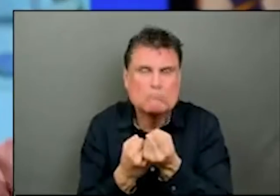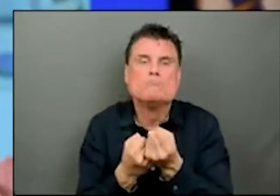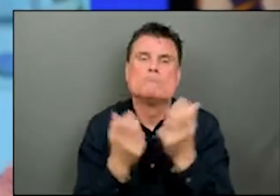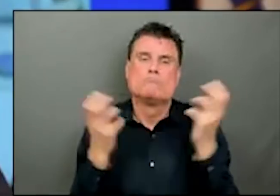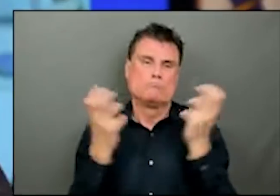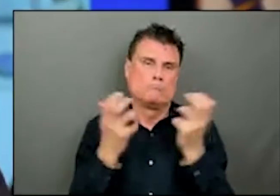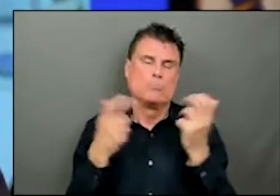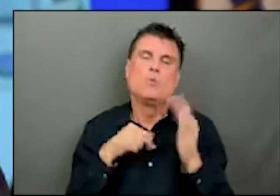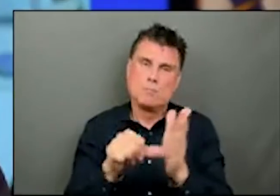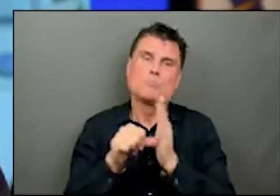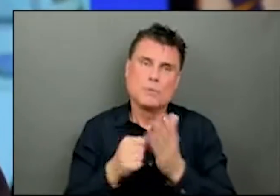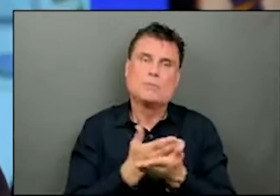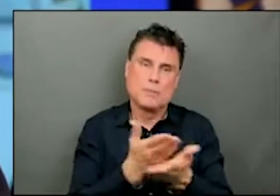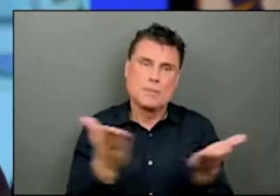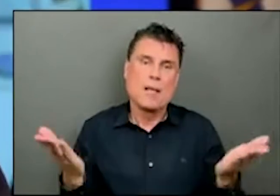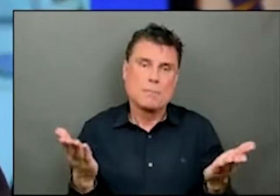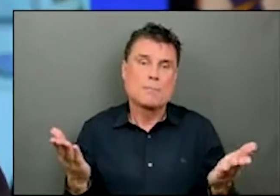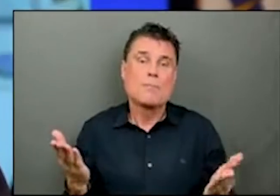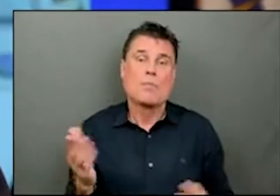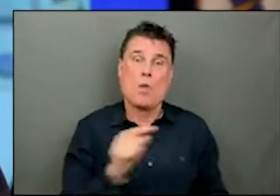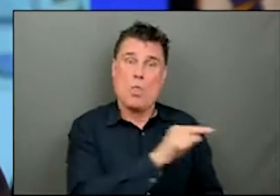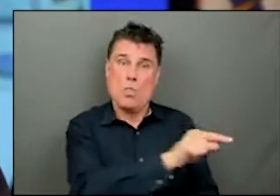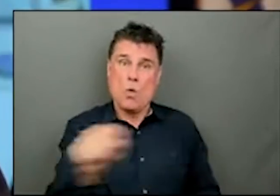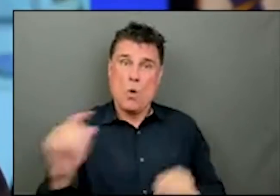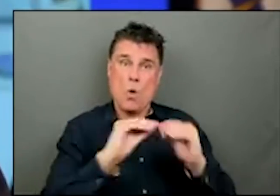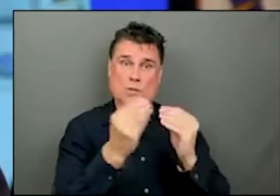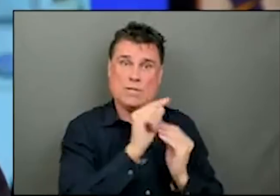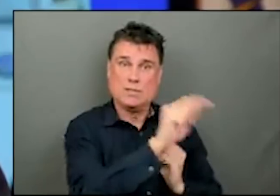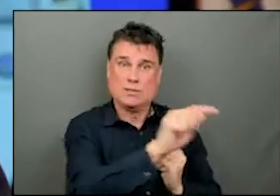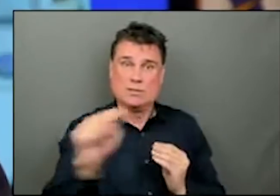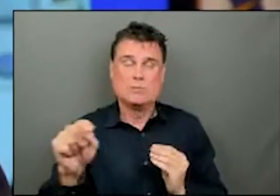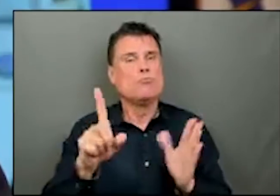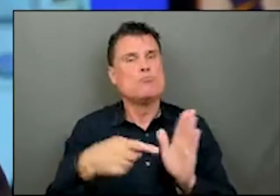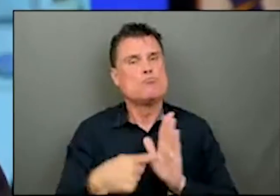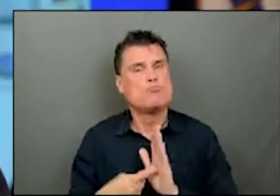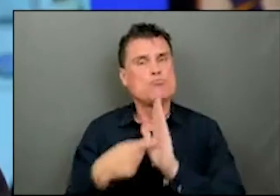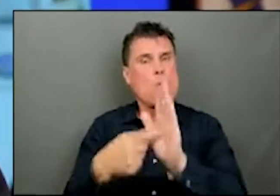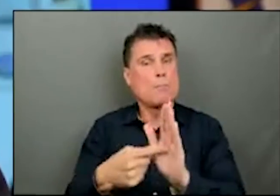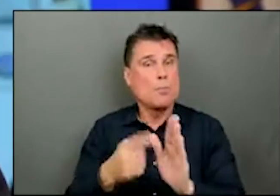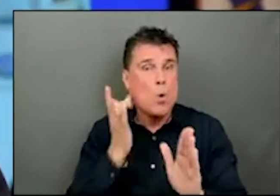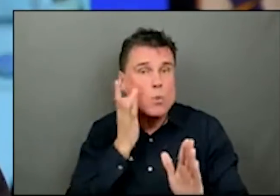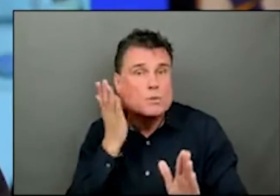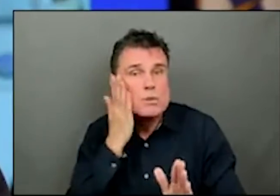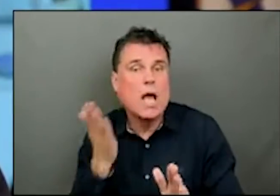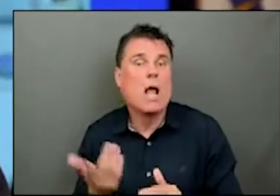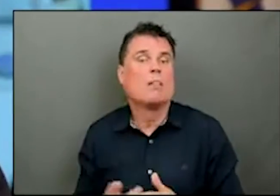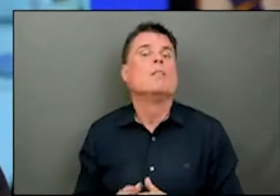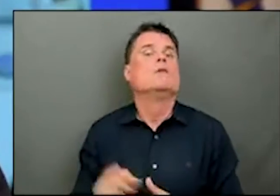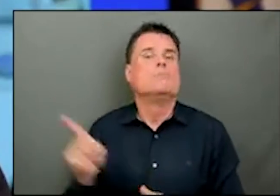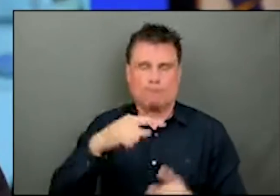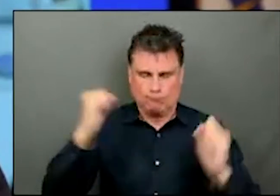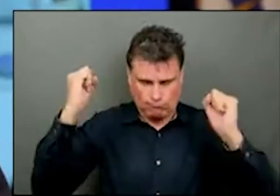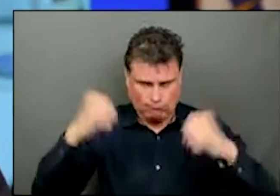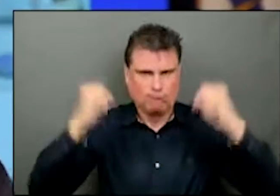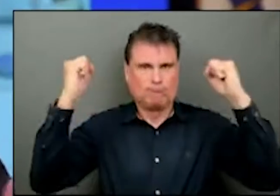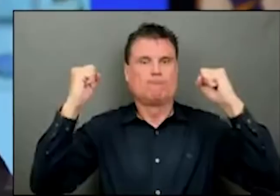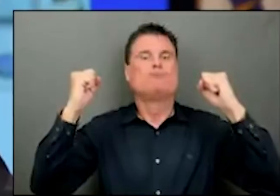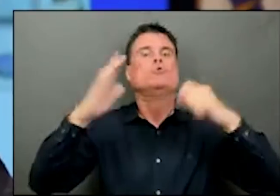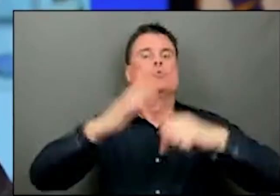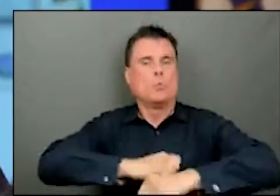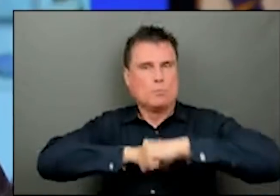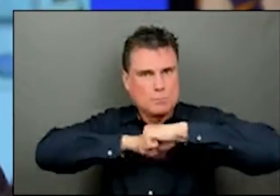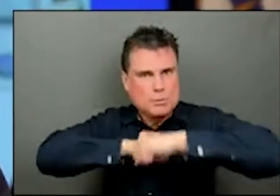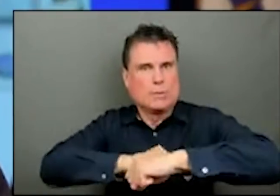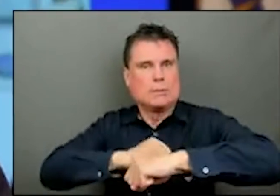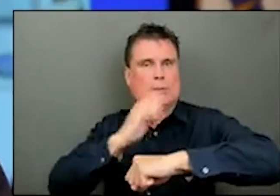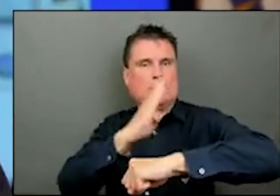the umbrella organizations for our tourism and hotel sector have stepped up and done their part to protect British Columbians so that